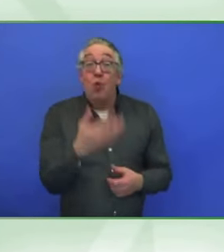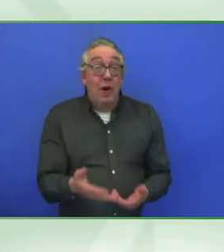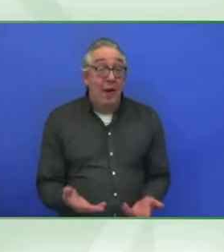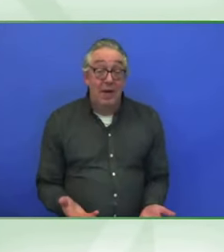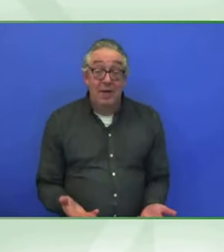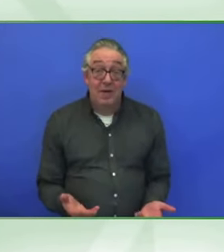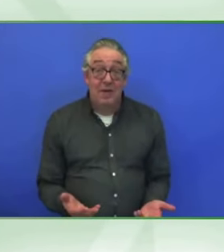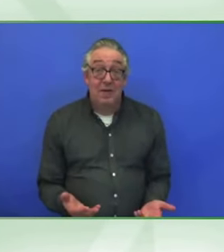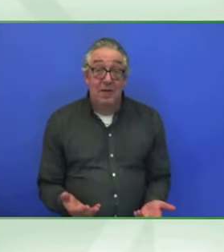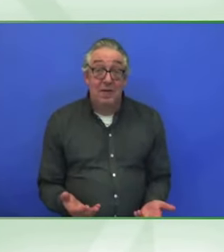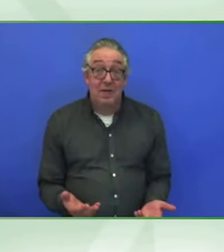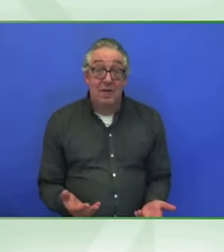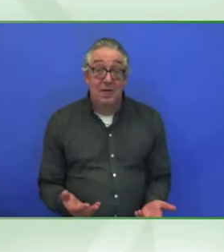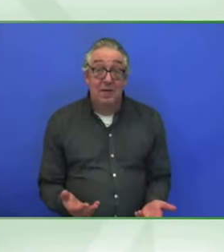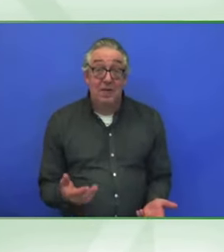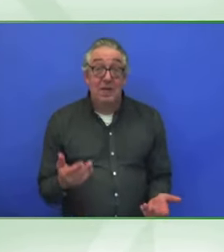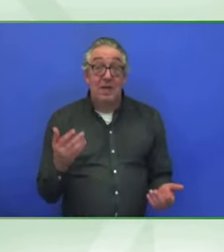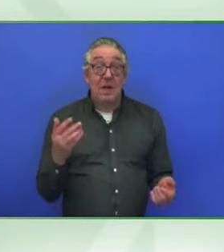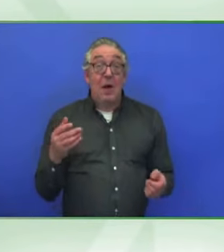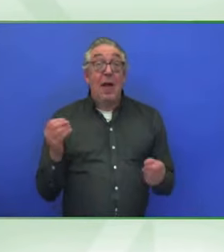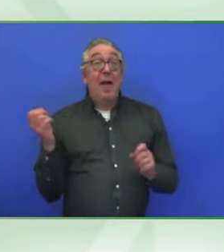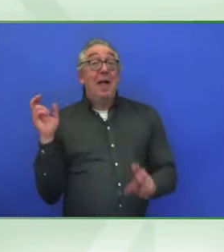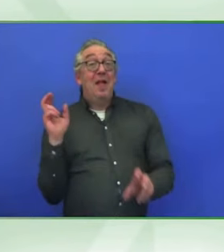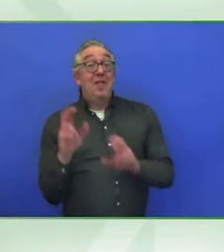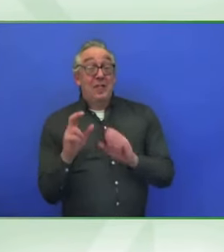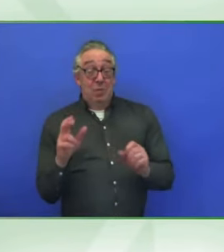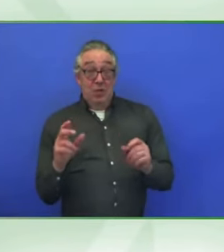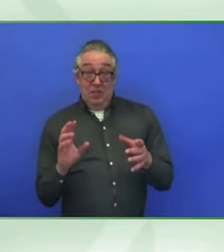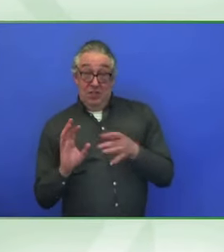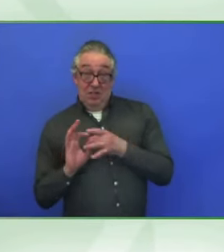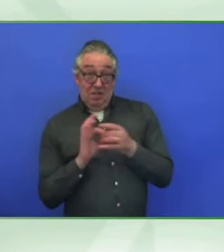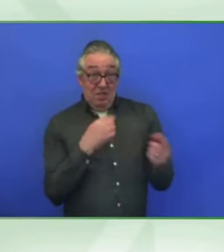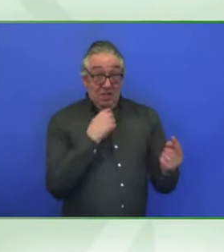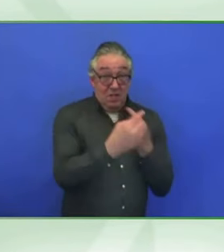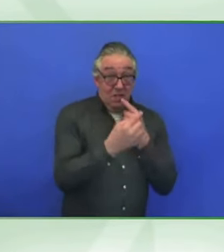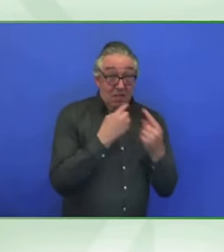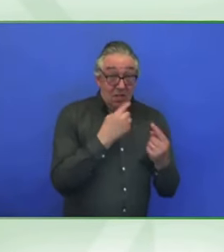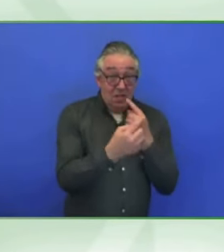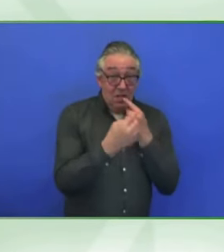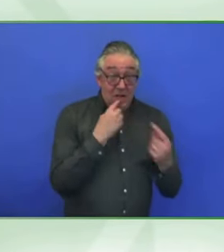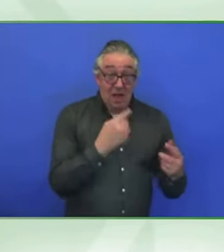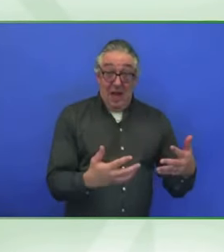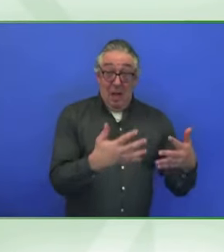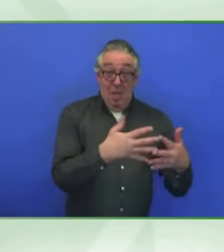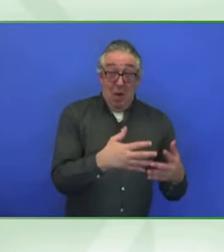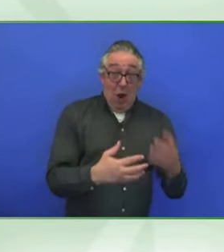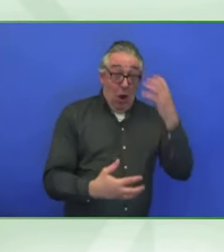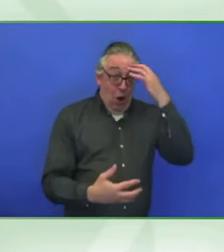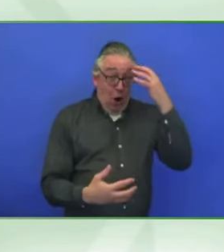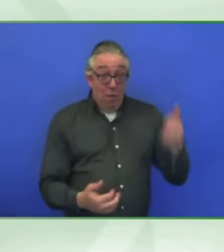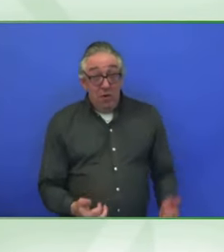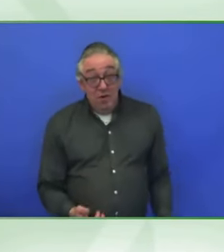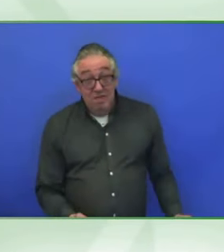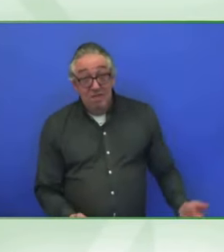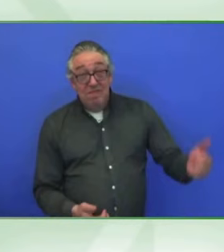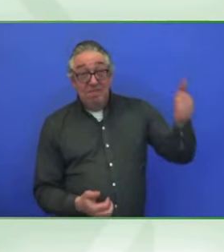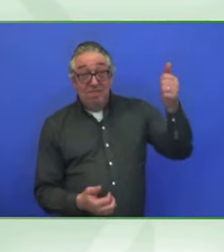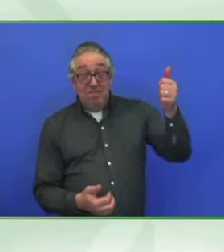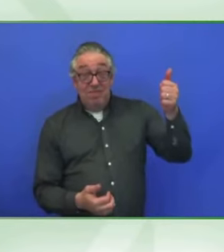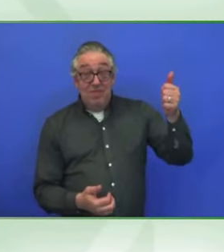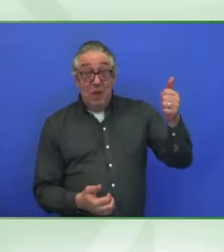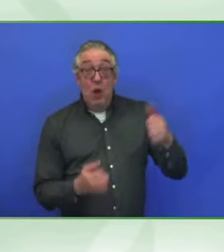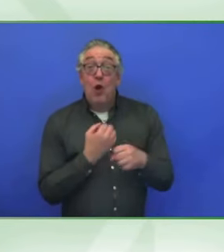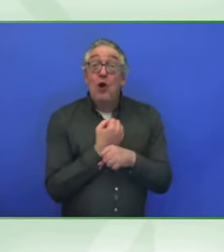policy makers, uh, particularly at the, at the federal level in the United States with the Securities and Exchange Commission. Um,